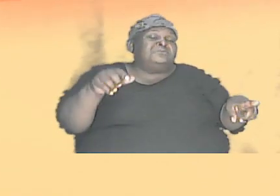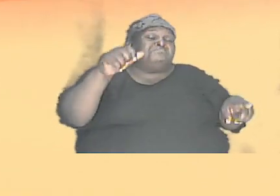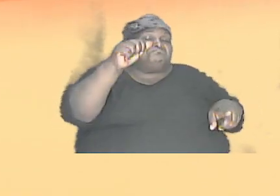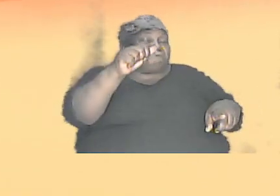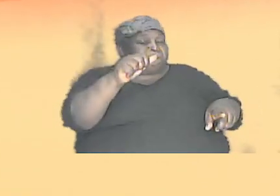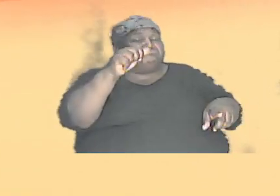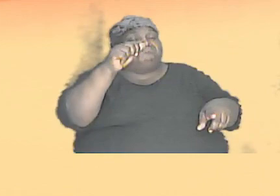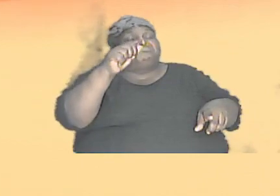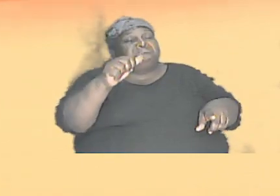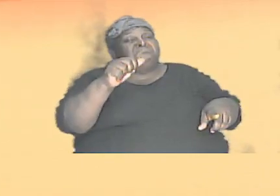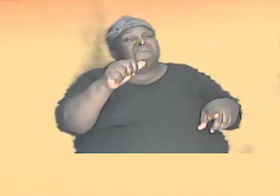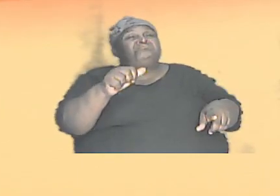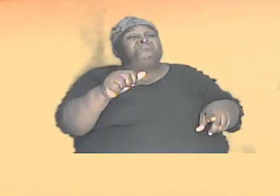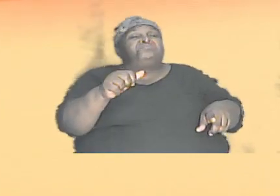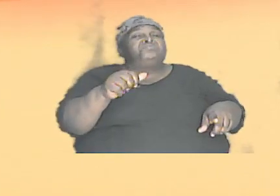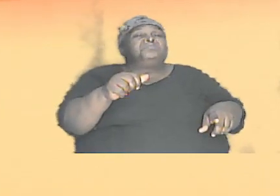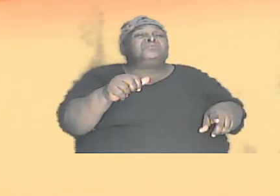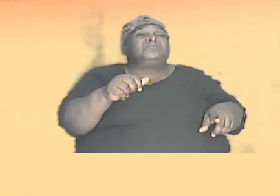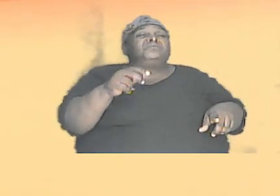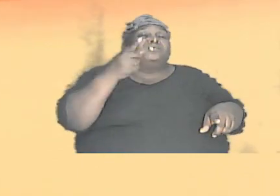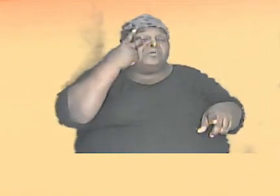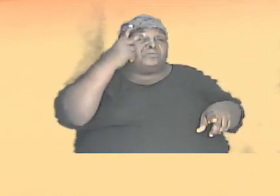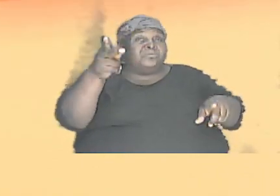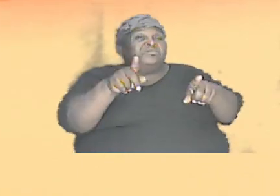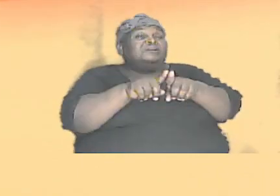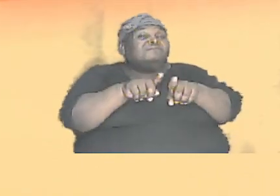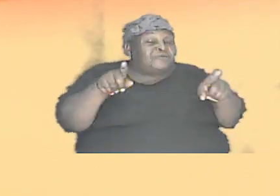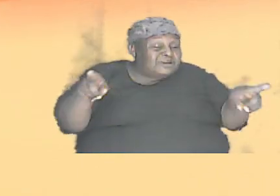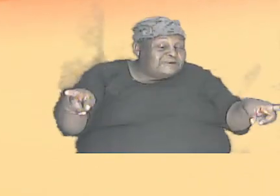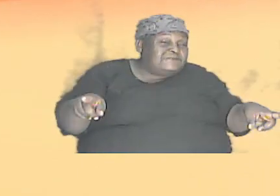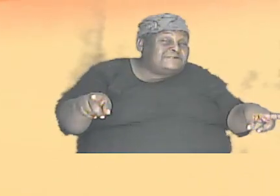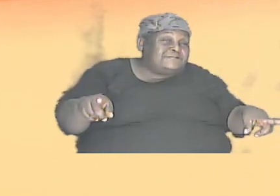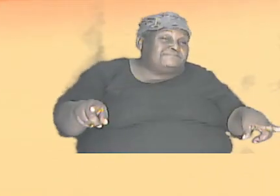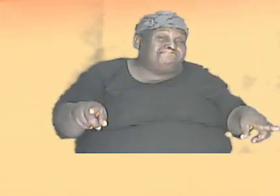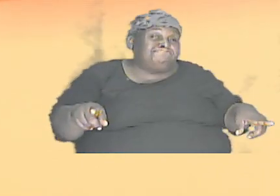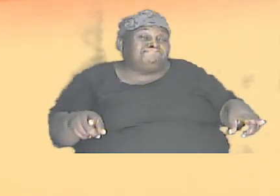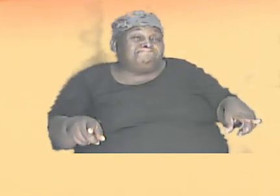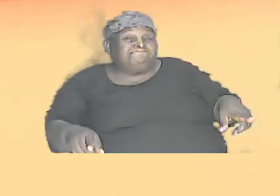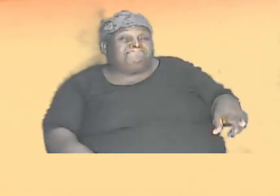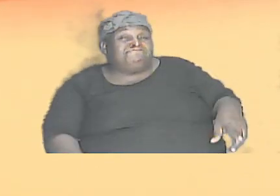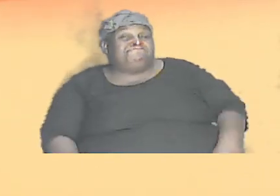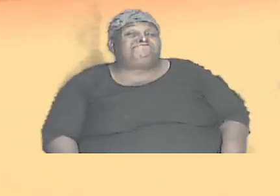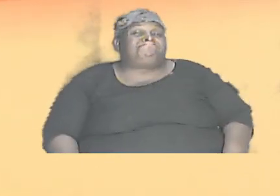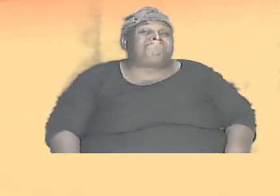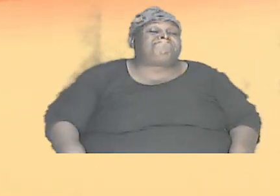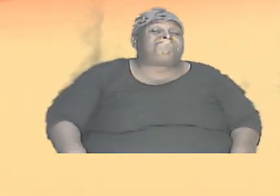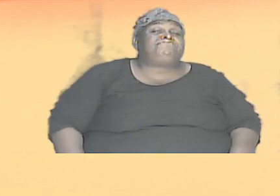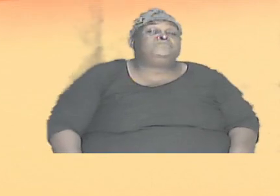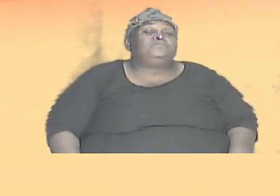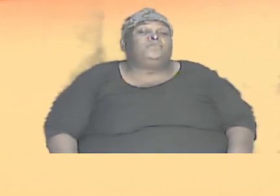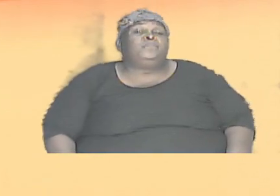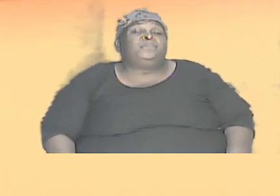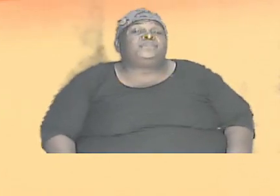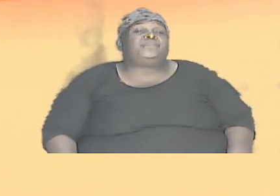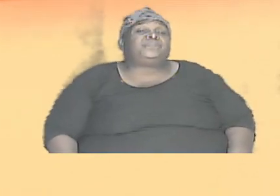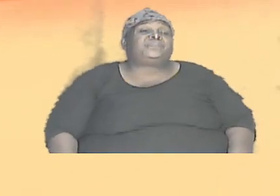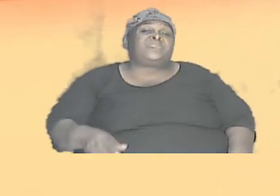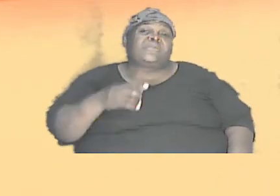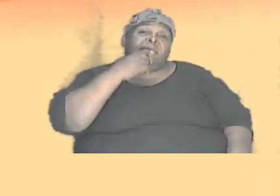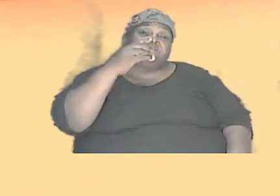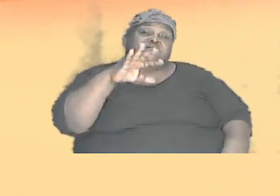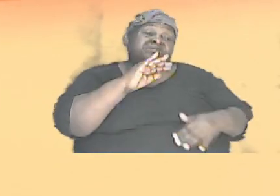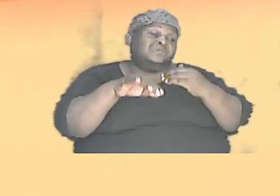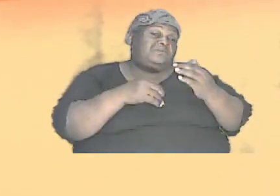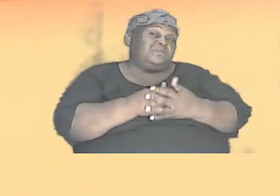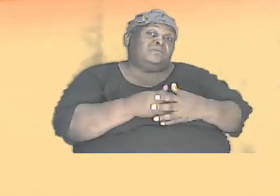capital B and the mixture, the people tend to look different. No, I say all